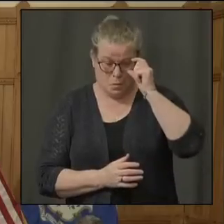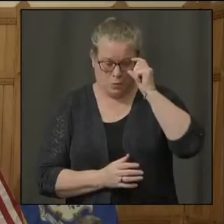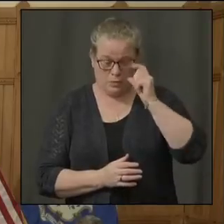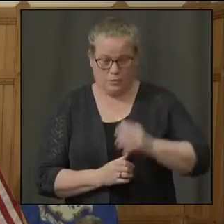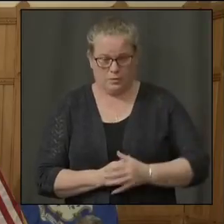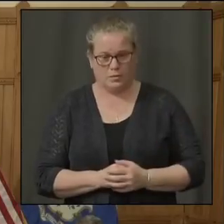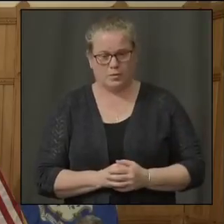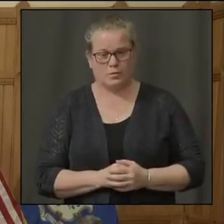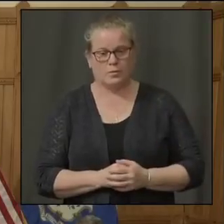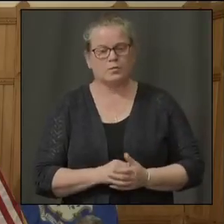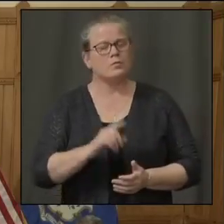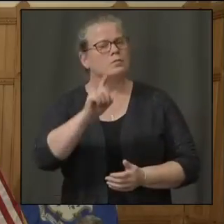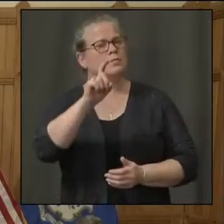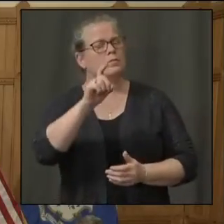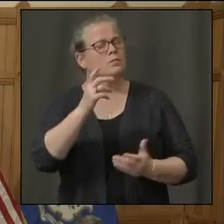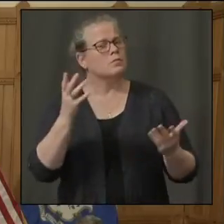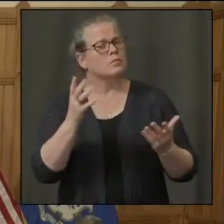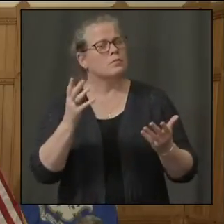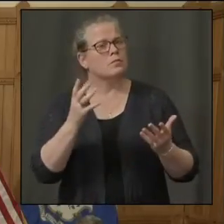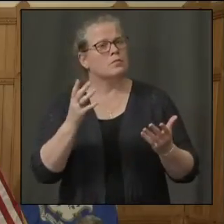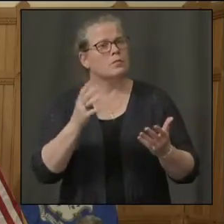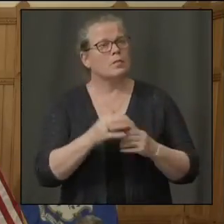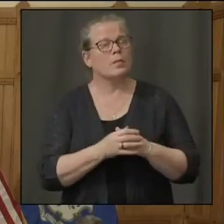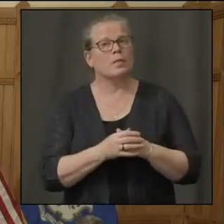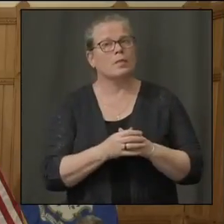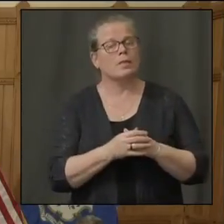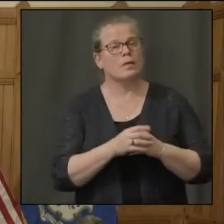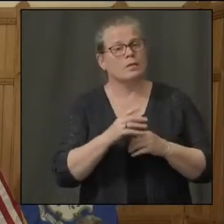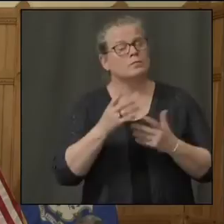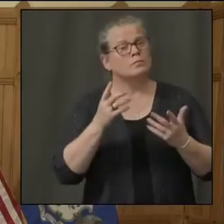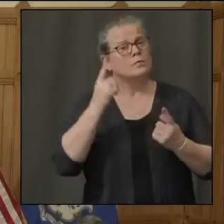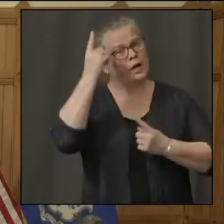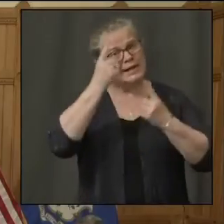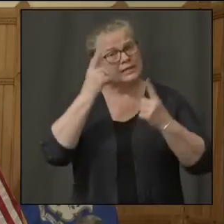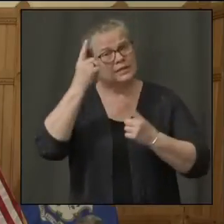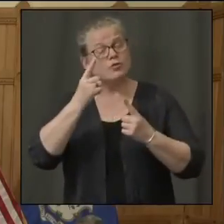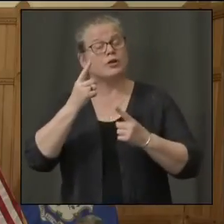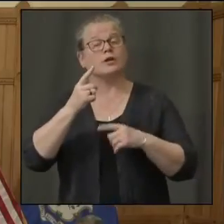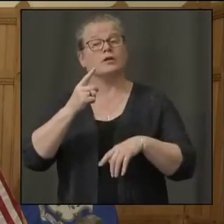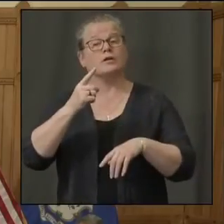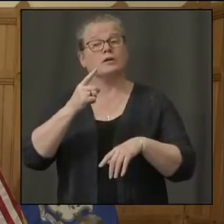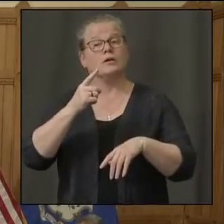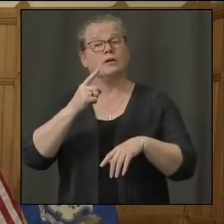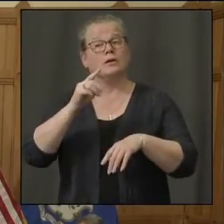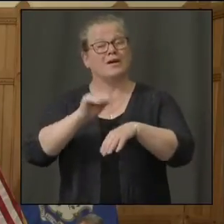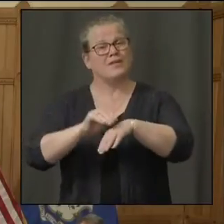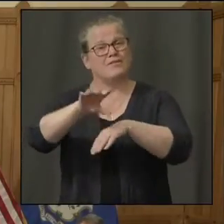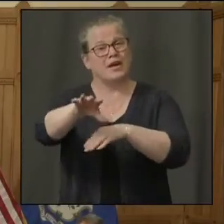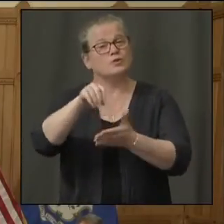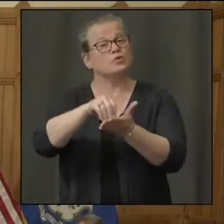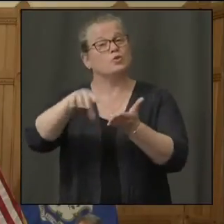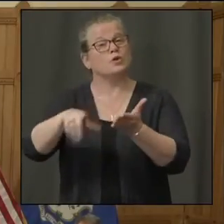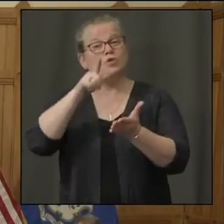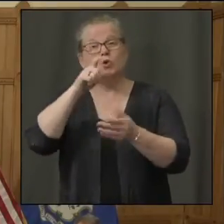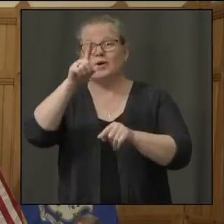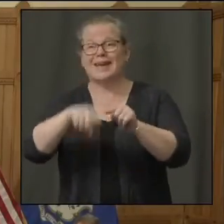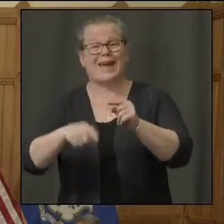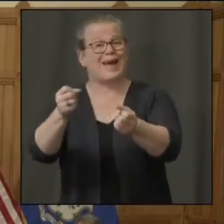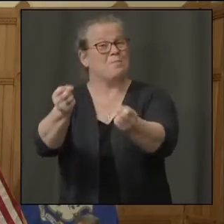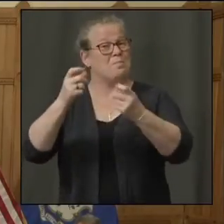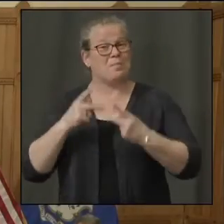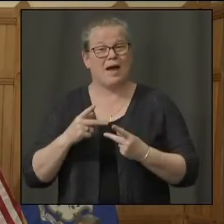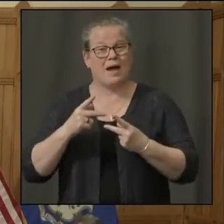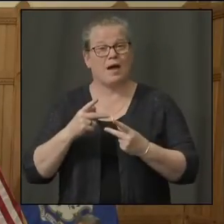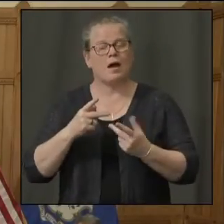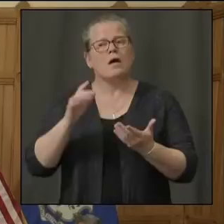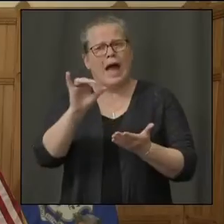How are you guys considering the long-term effects on students who can't return to the classroom? Like you said, a number of students thrive